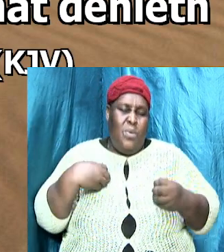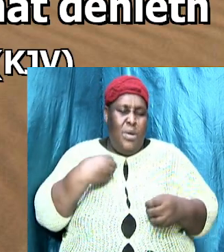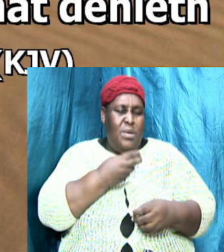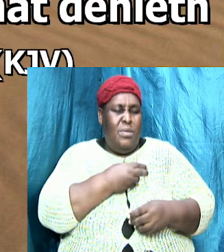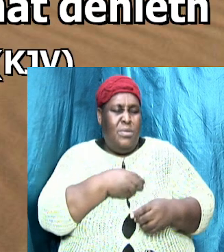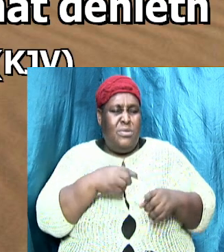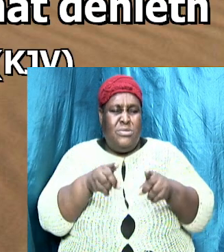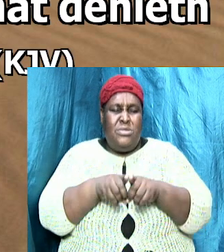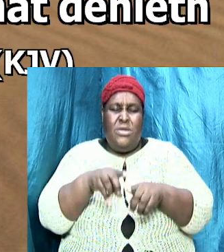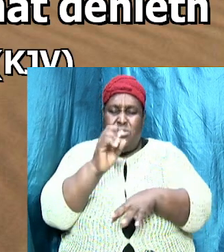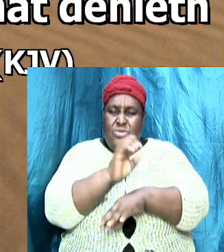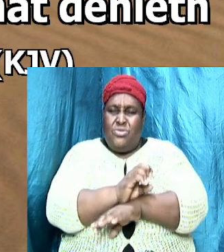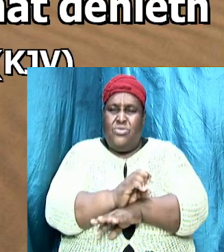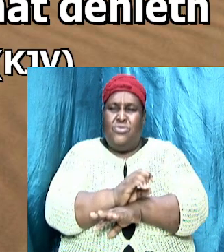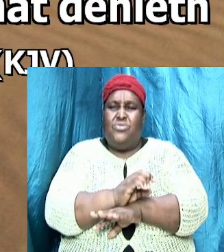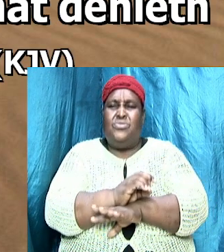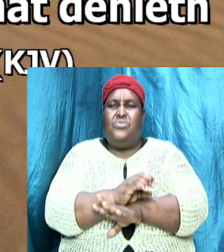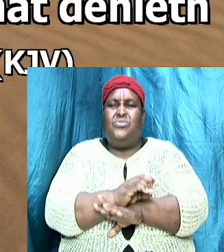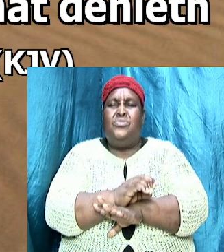that as the church